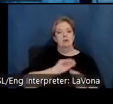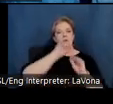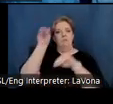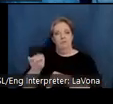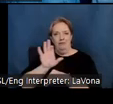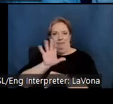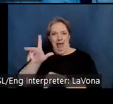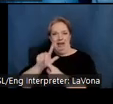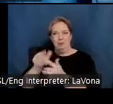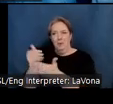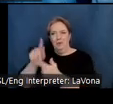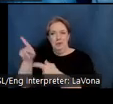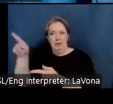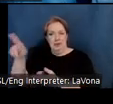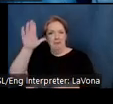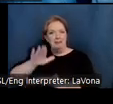woodworking.